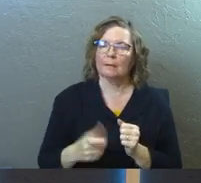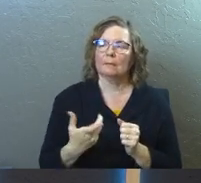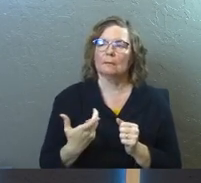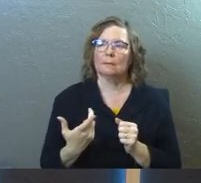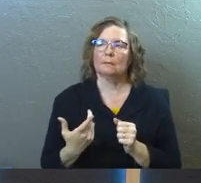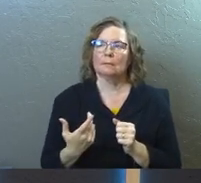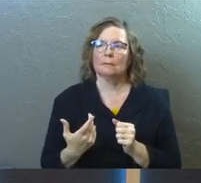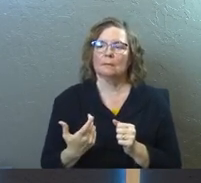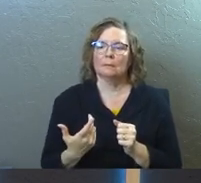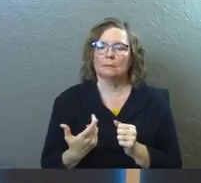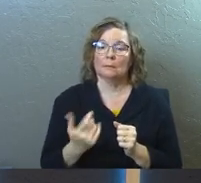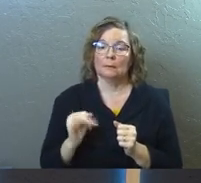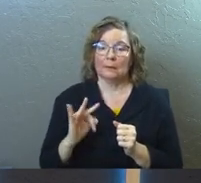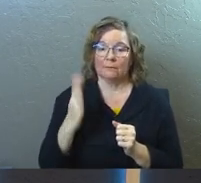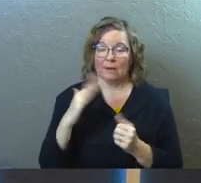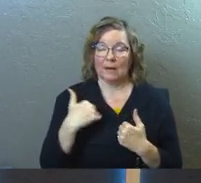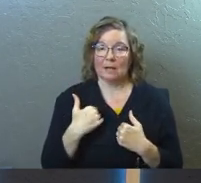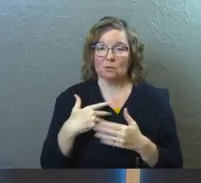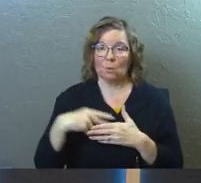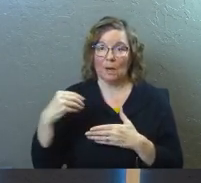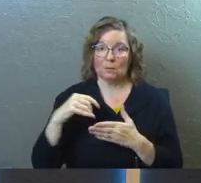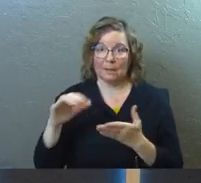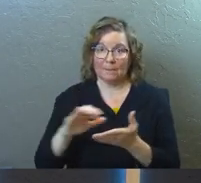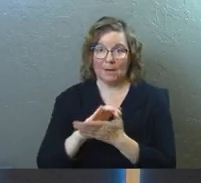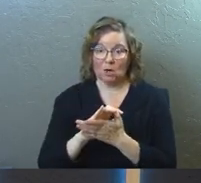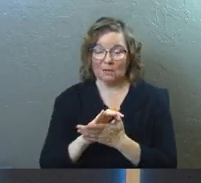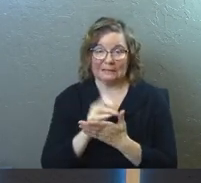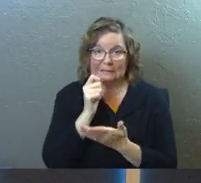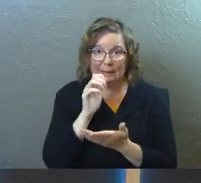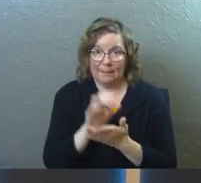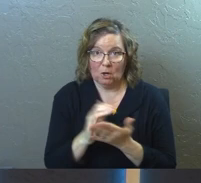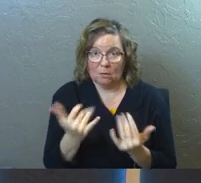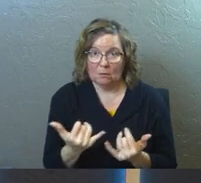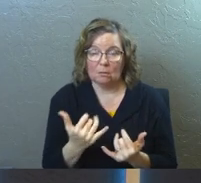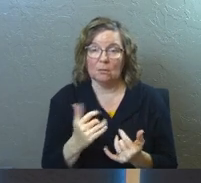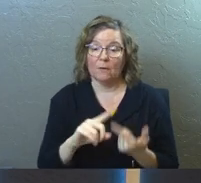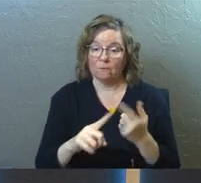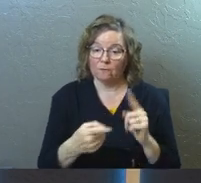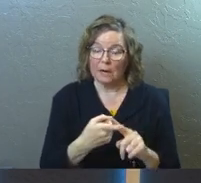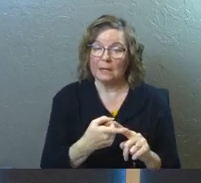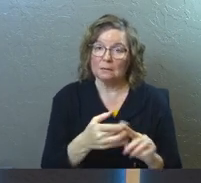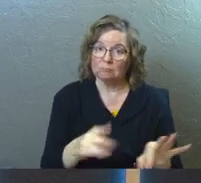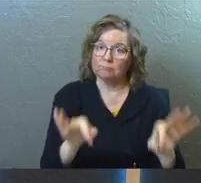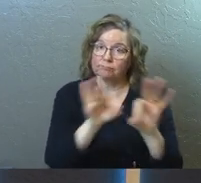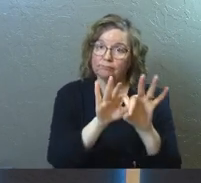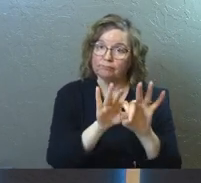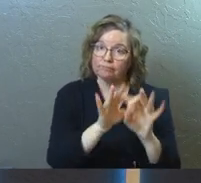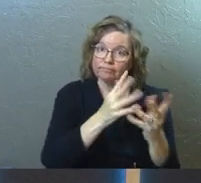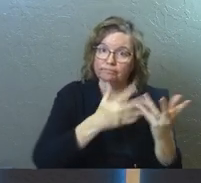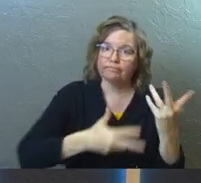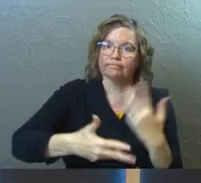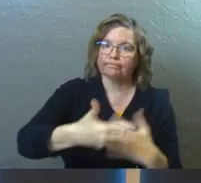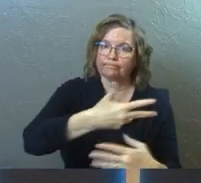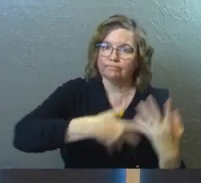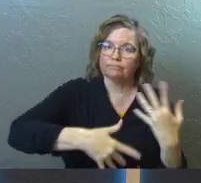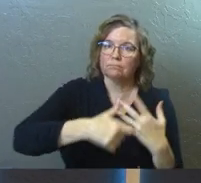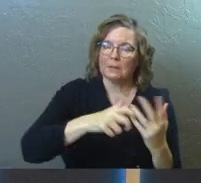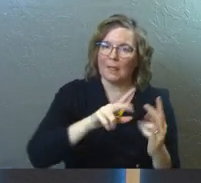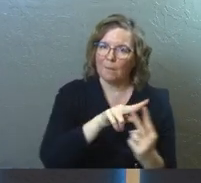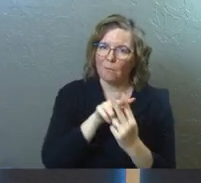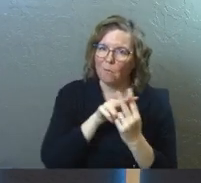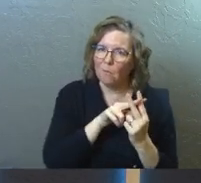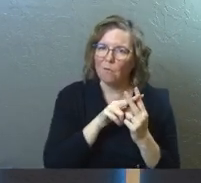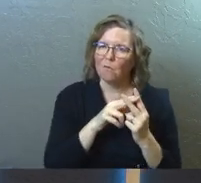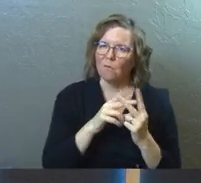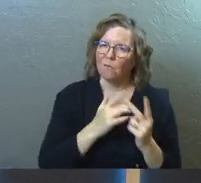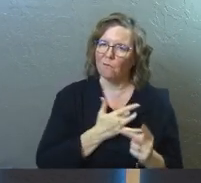Um, if God's got you outside of a marriage season right now, those friendships are bringing that kind of, um, partnership